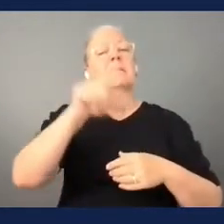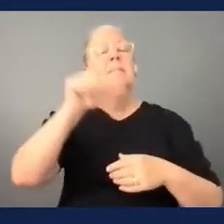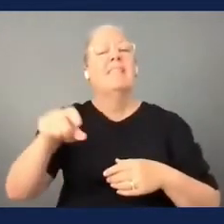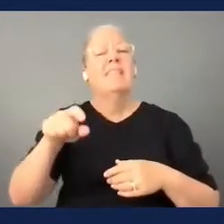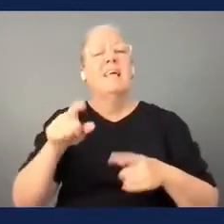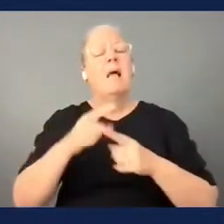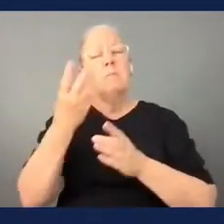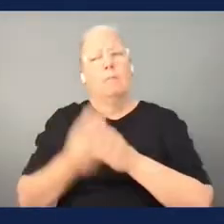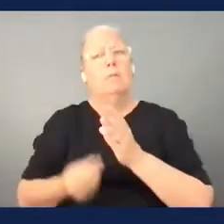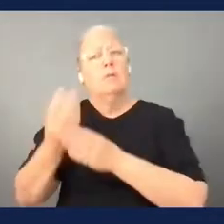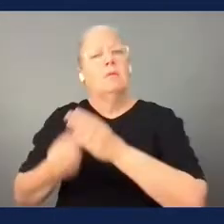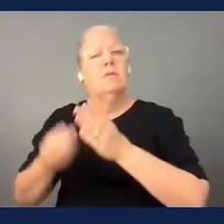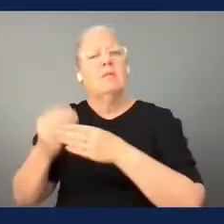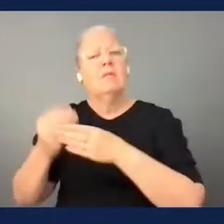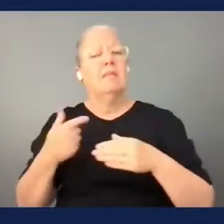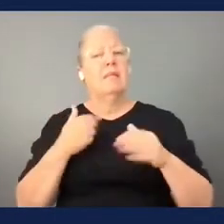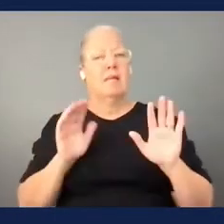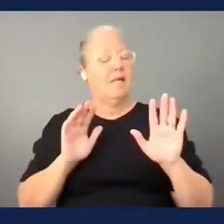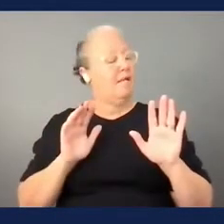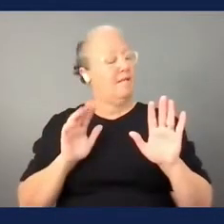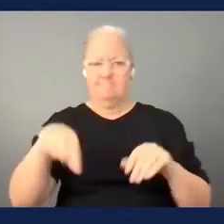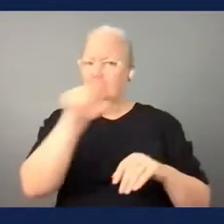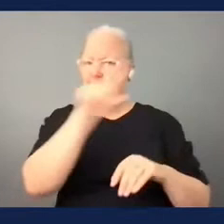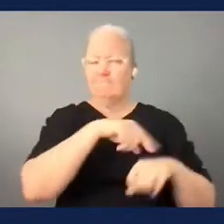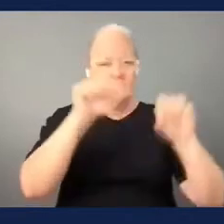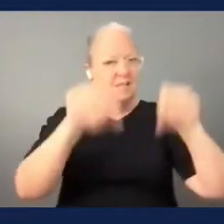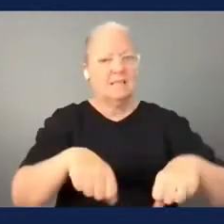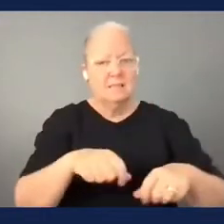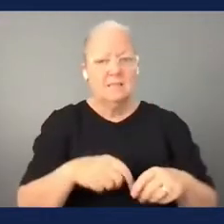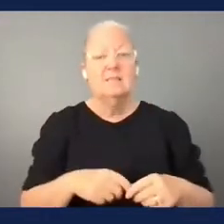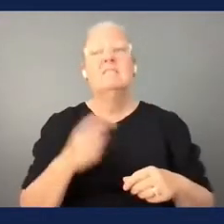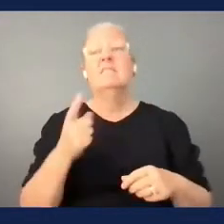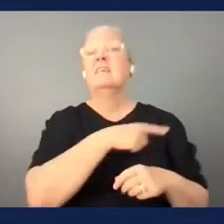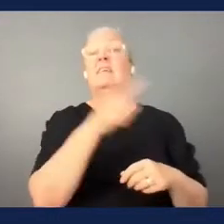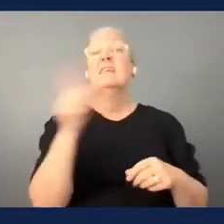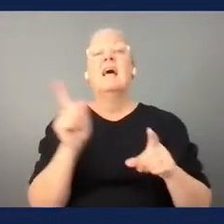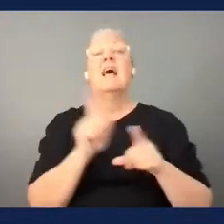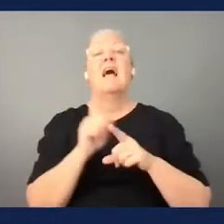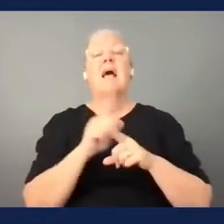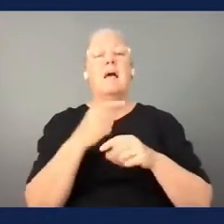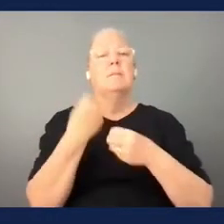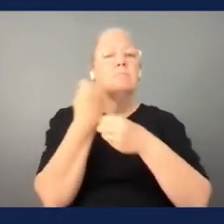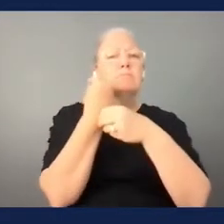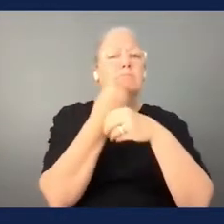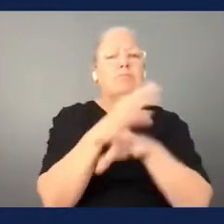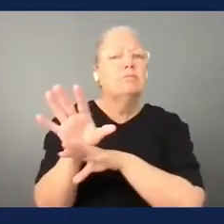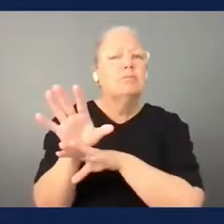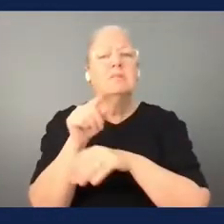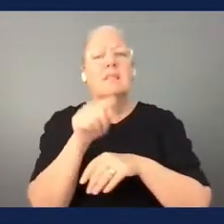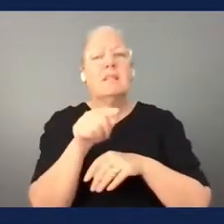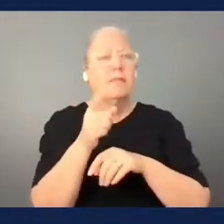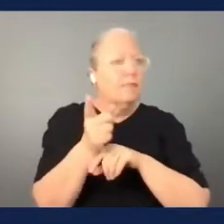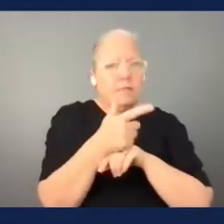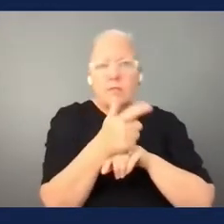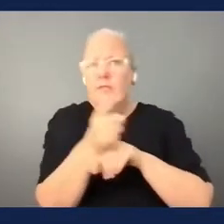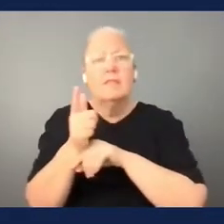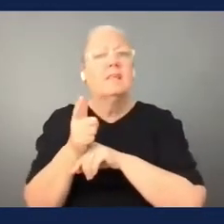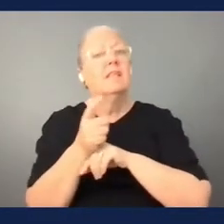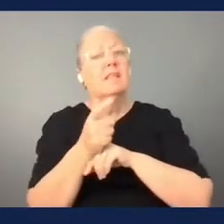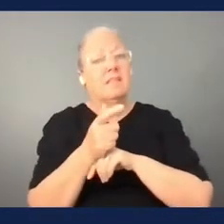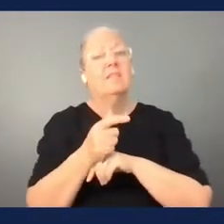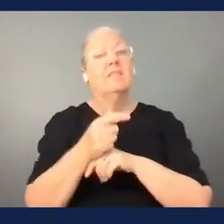70 broadcasters who gave us free airtime because they realized that they would this could be a great purpose-driven campaign